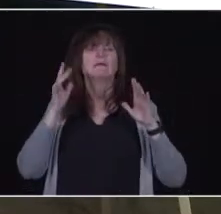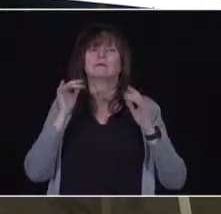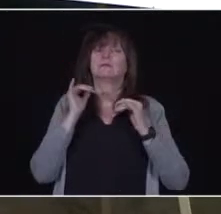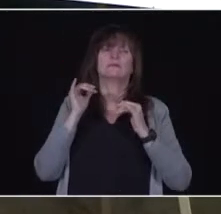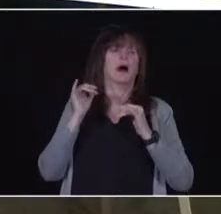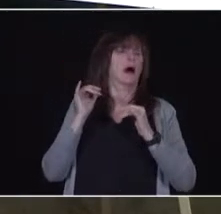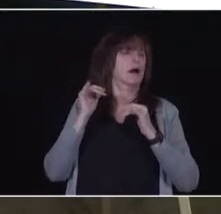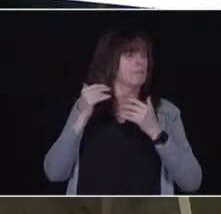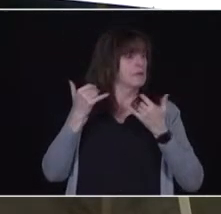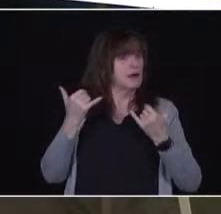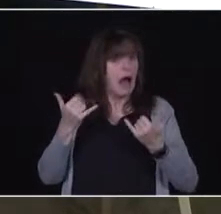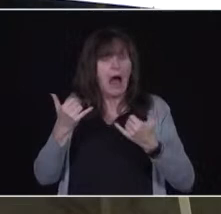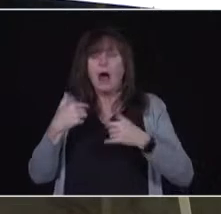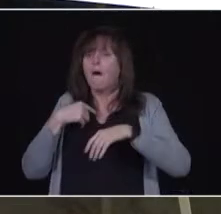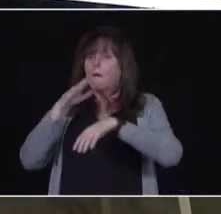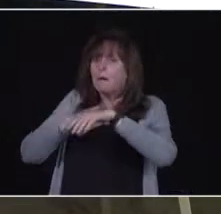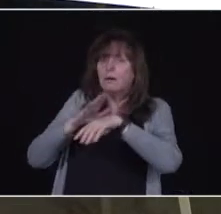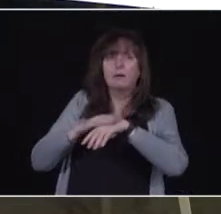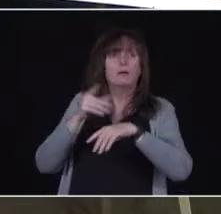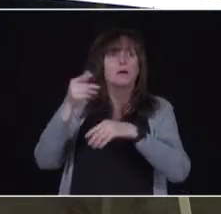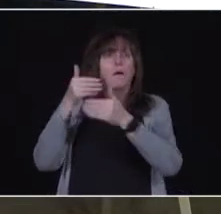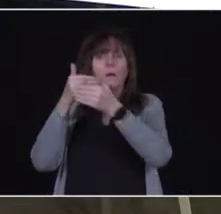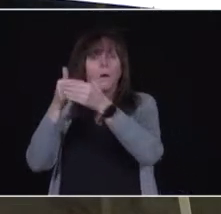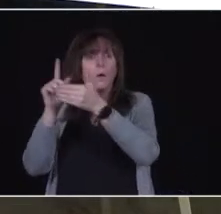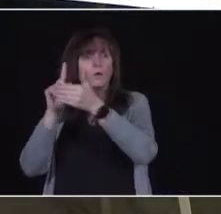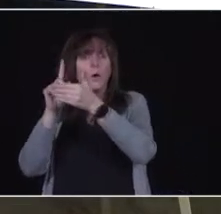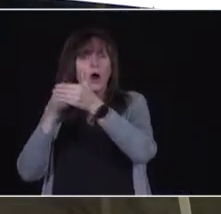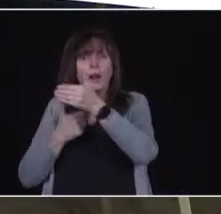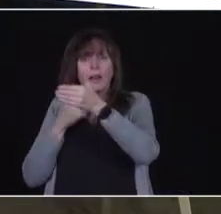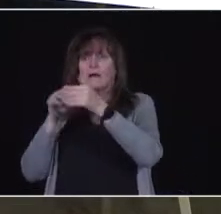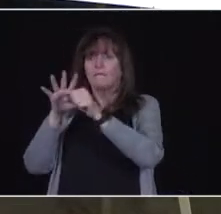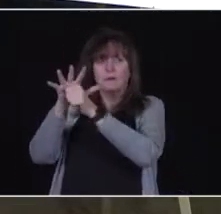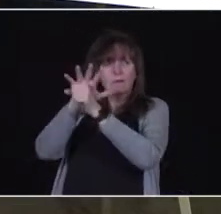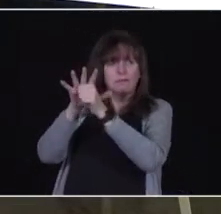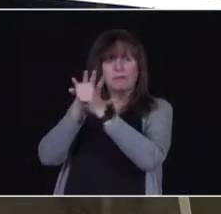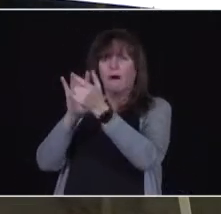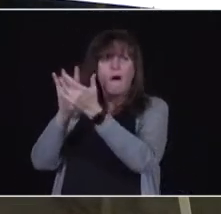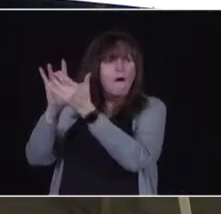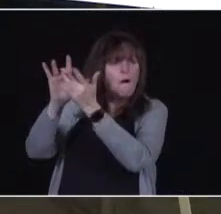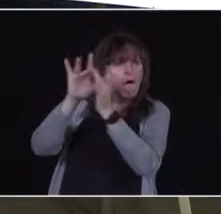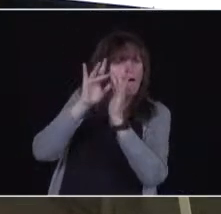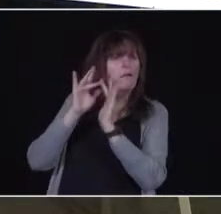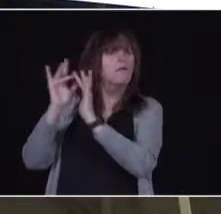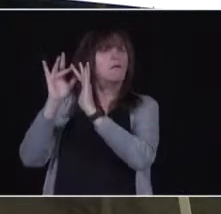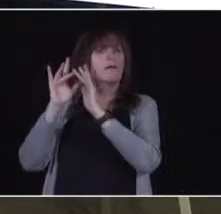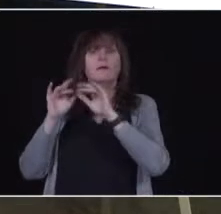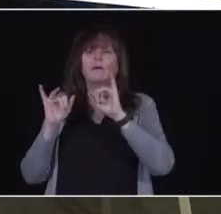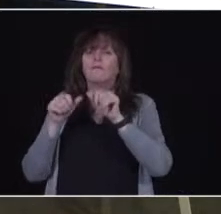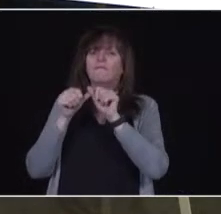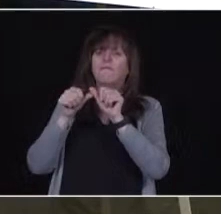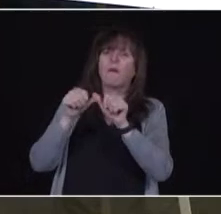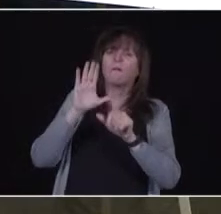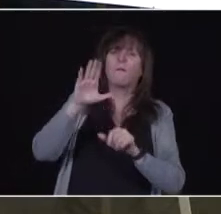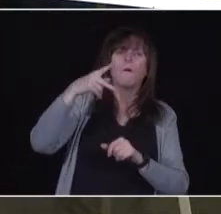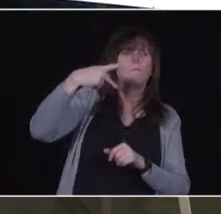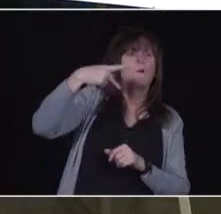live. And your postal code, when you go on to reserve a vaccination appointment, your postal code will bring up the